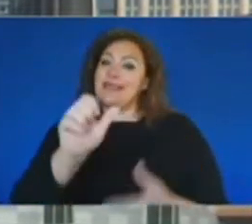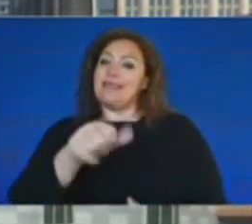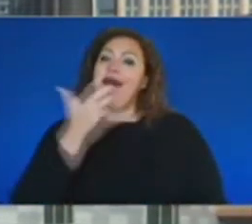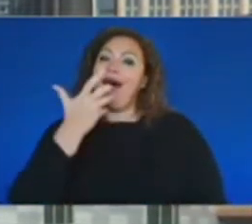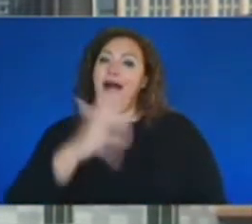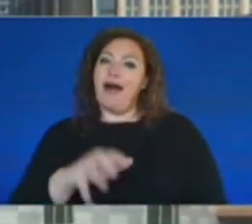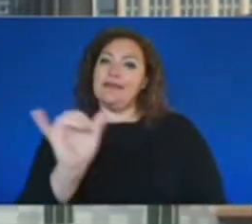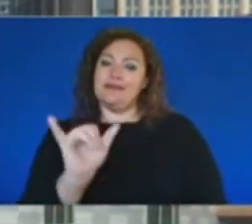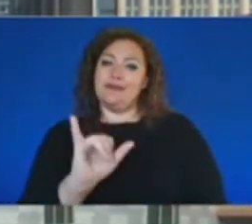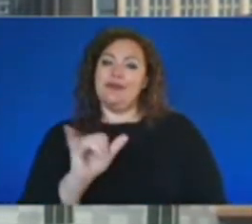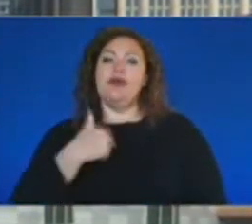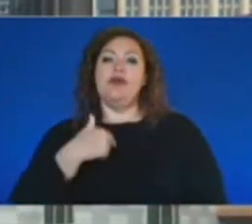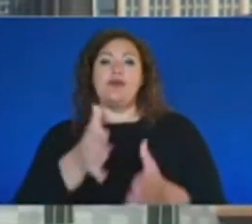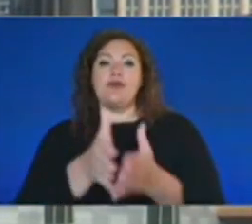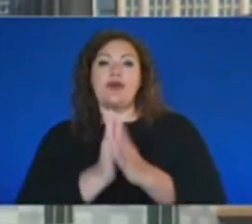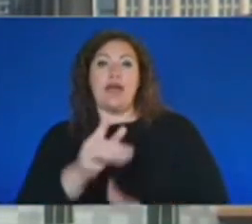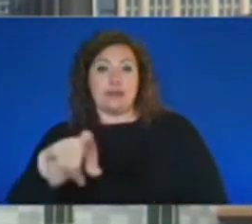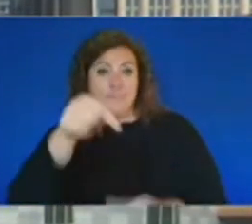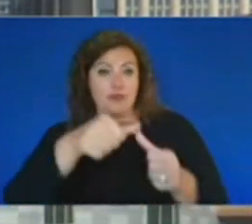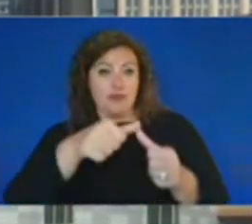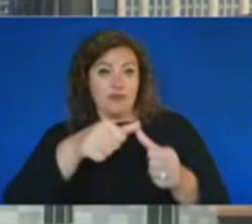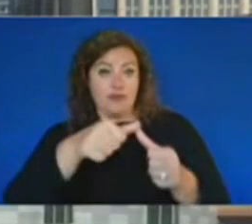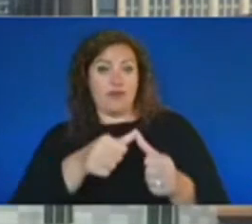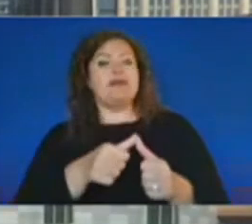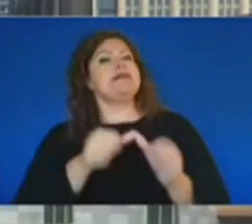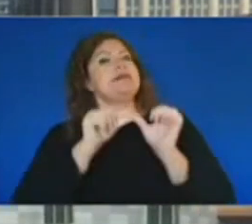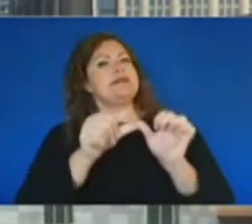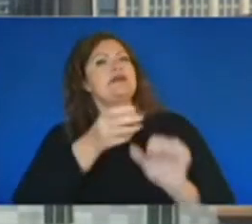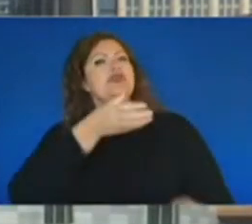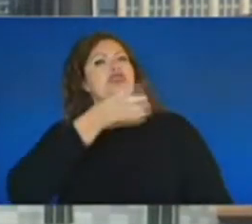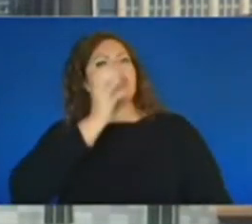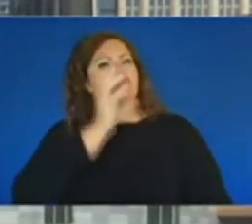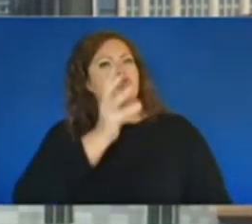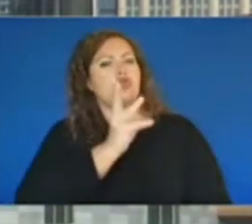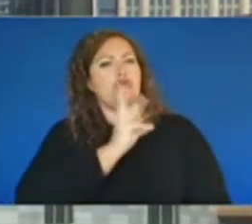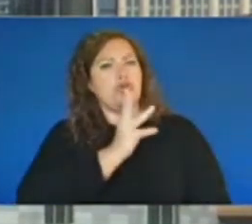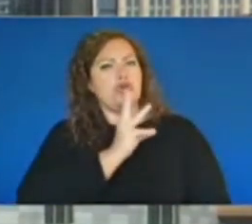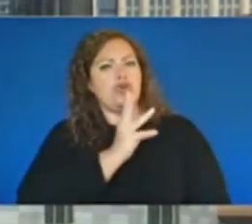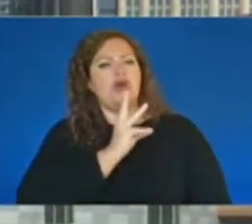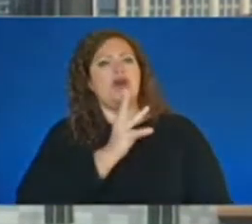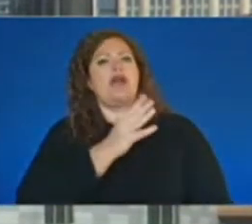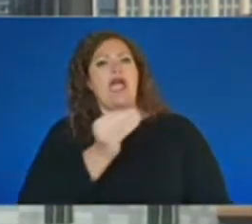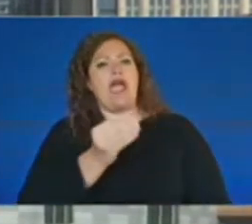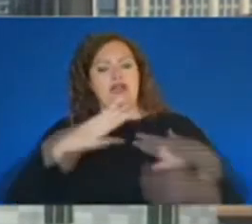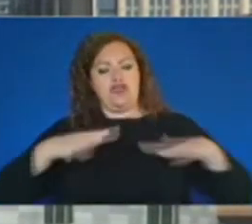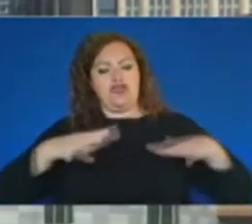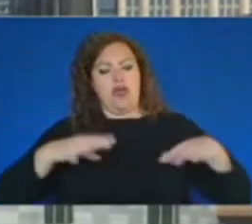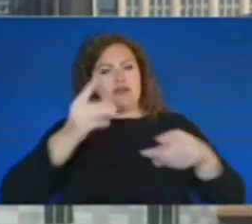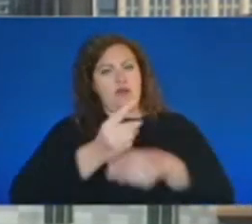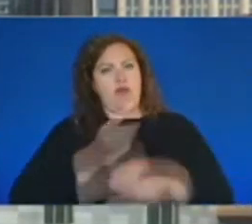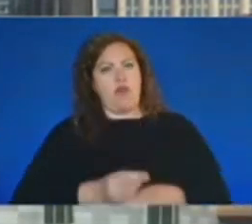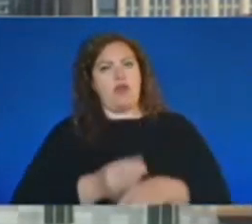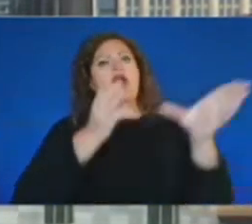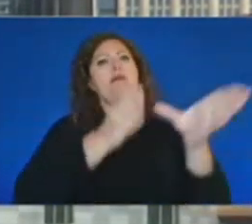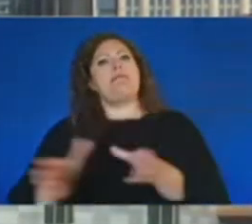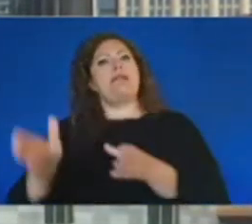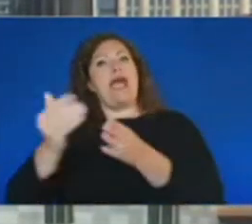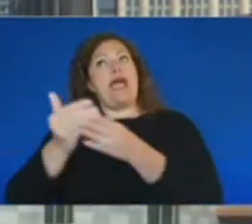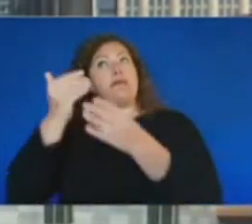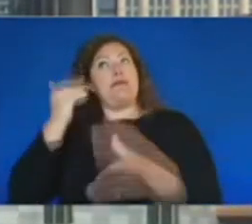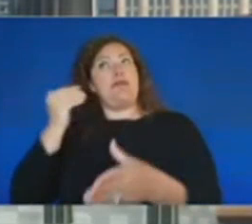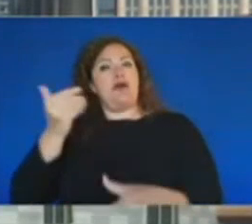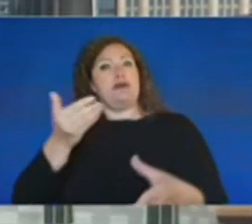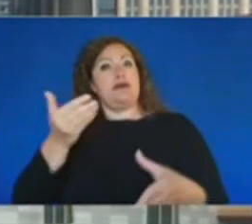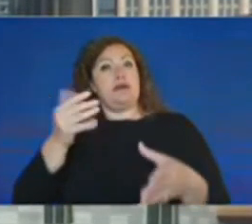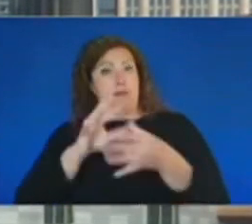we ask you to remember to stay hydrated and dress appropriately. And plan ahead. As we mentioned, there will be street closings